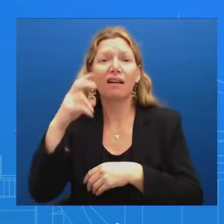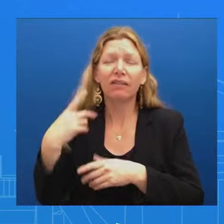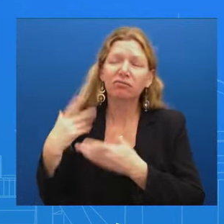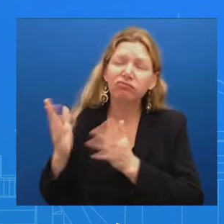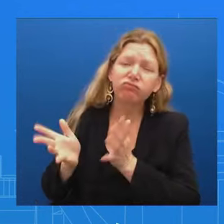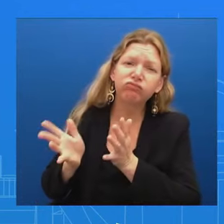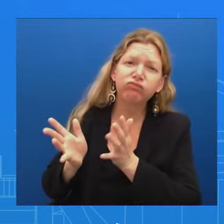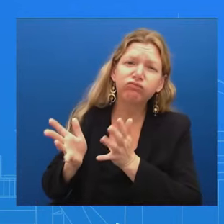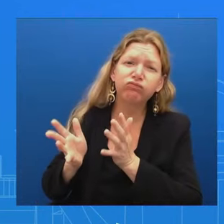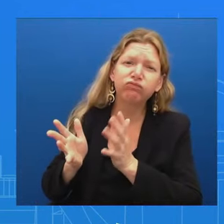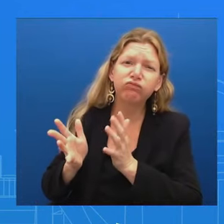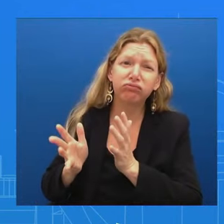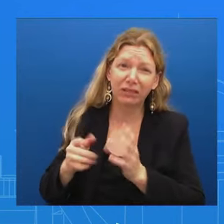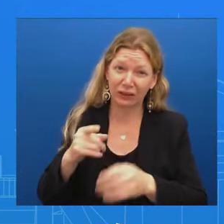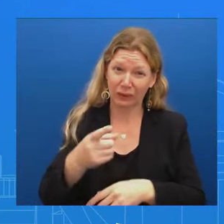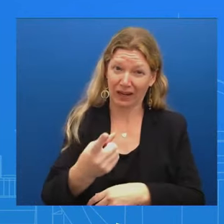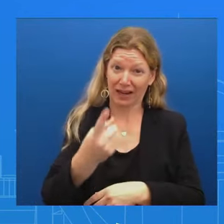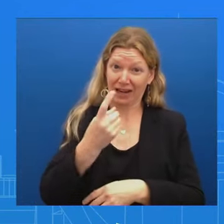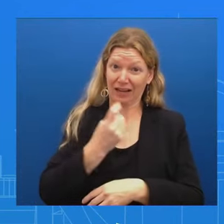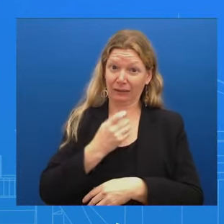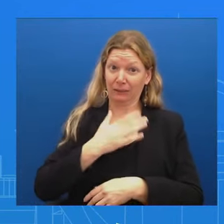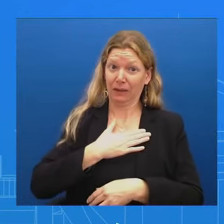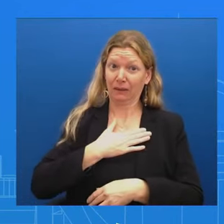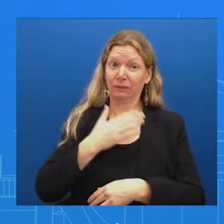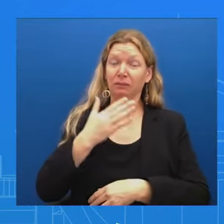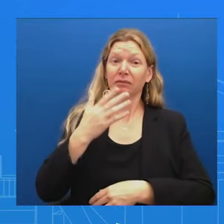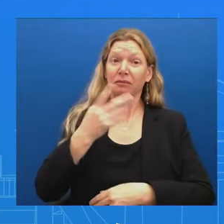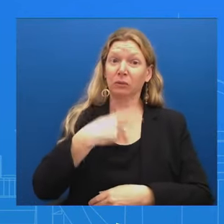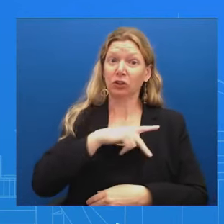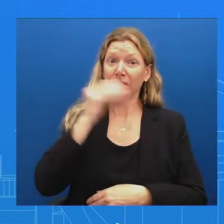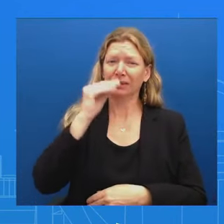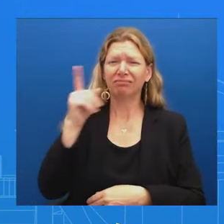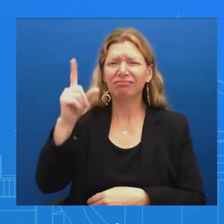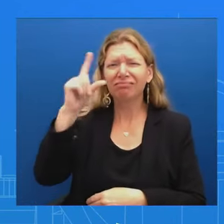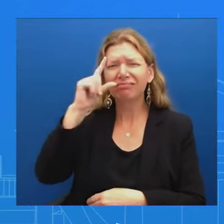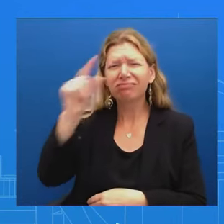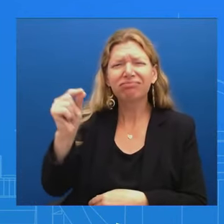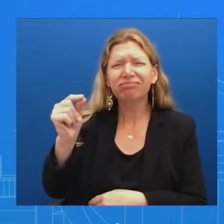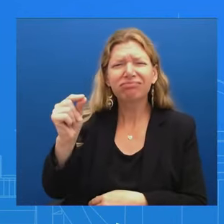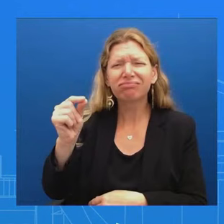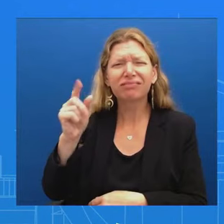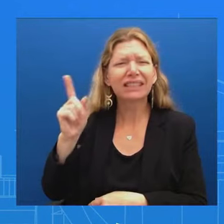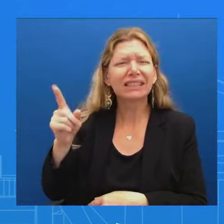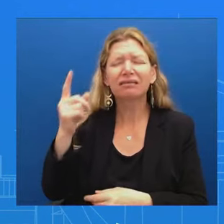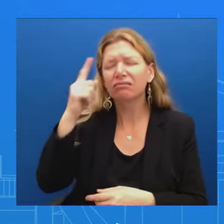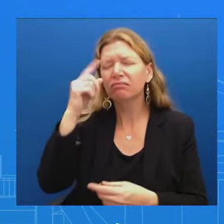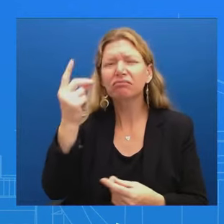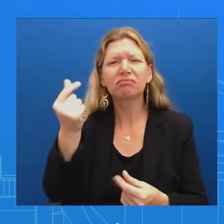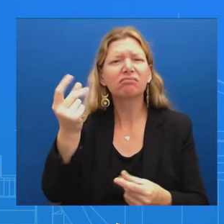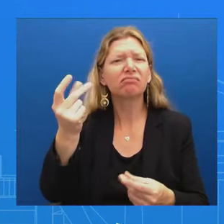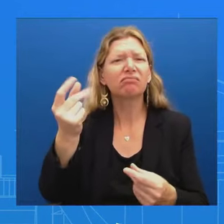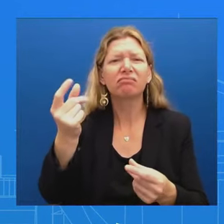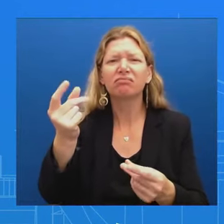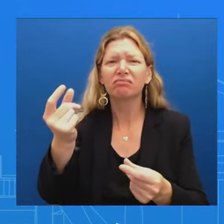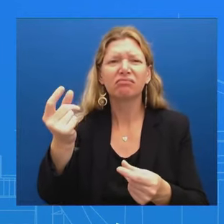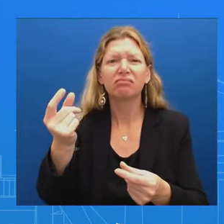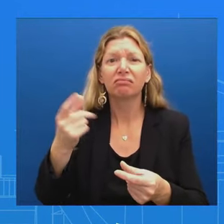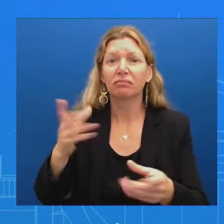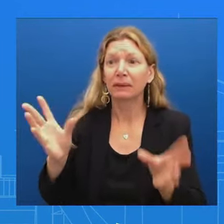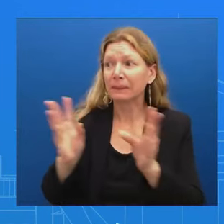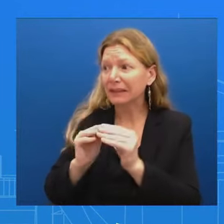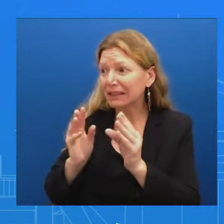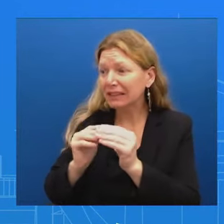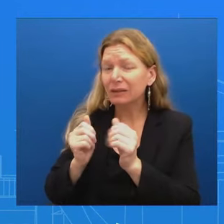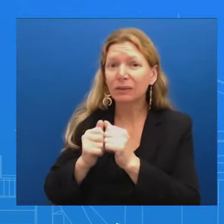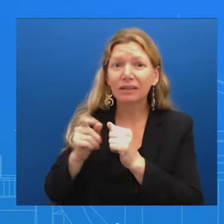He is on top of things He When we have meetings with him With his staff He's constantly pushing us Getting Trying to get more